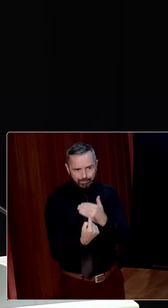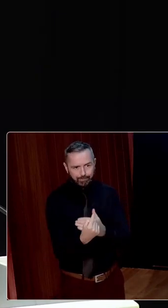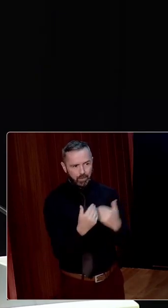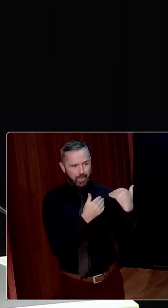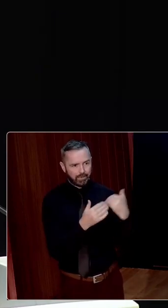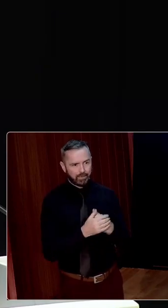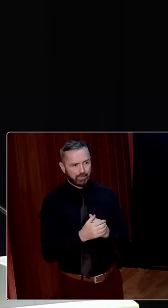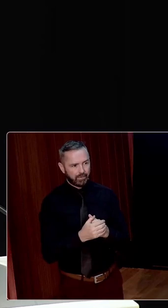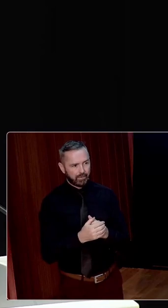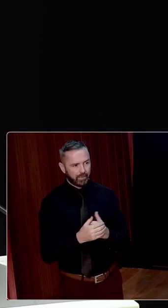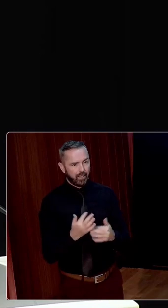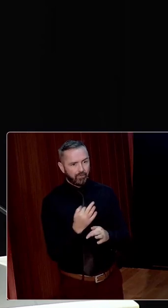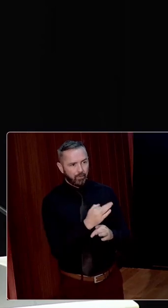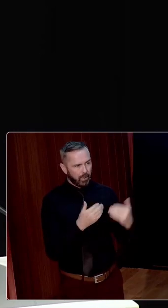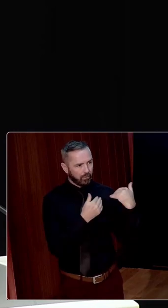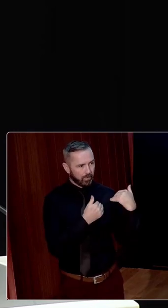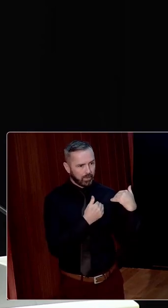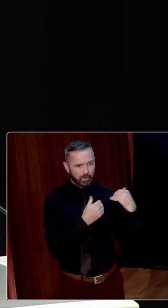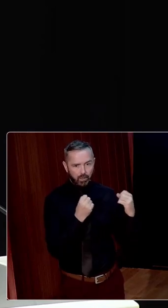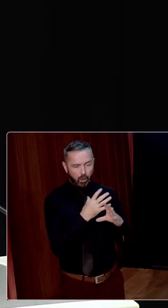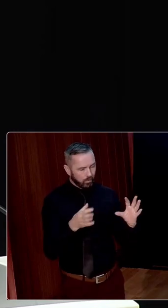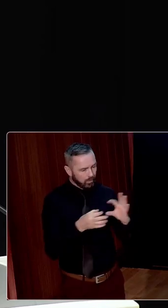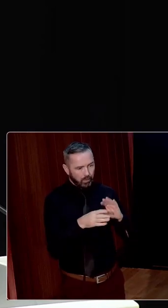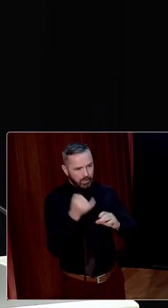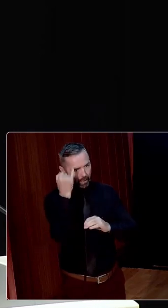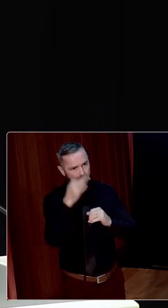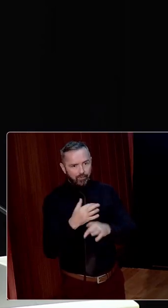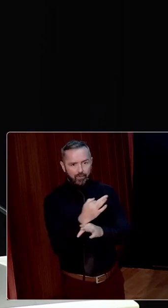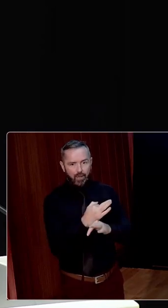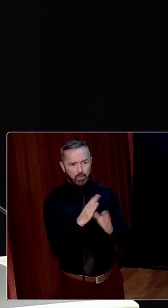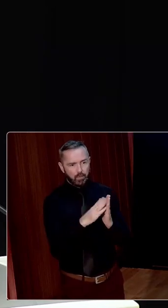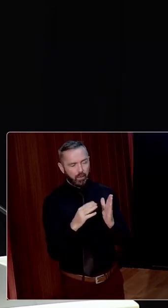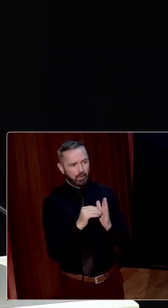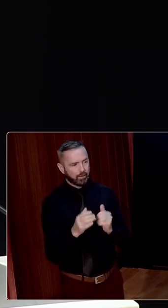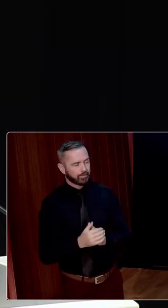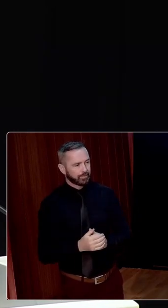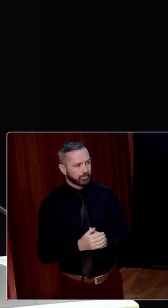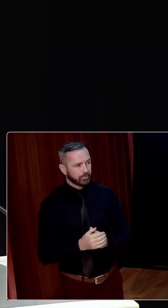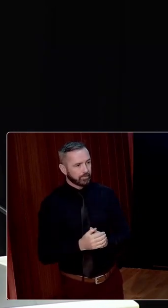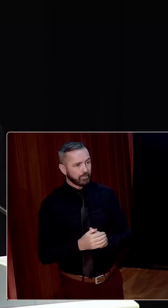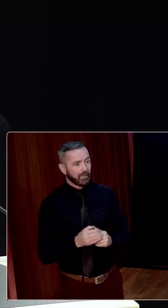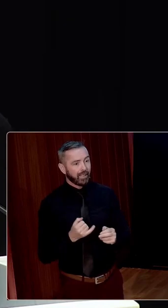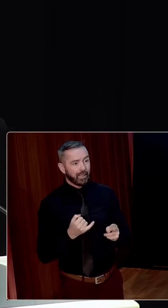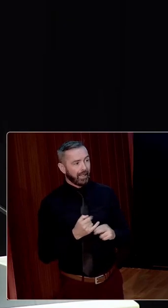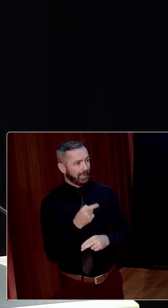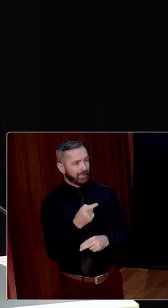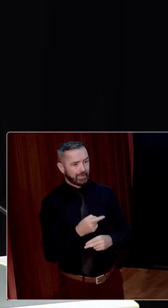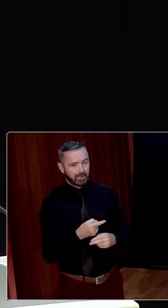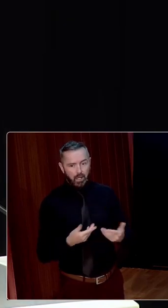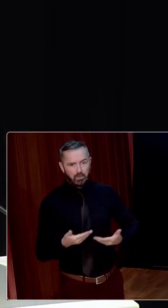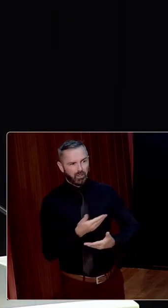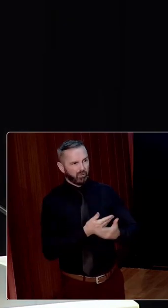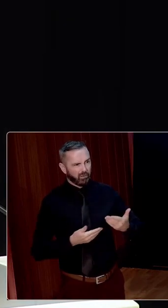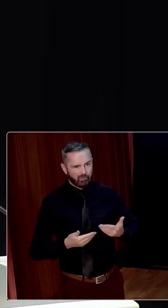morality, all inherent in this idea of that family model. In the bureaucratic process of decision making we